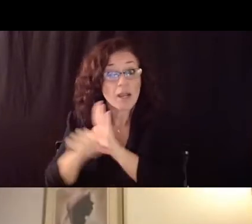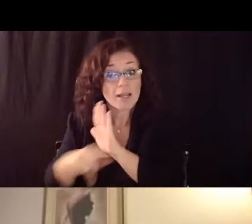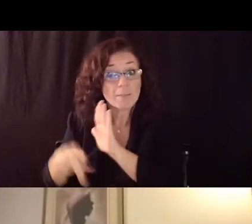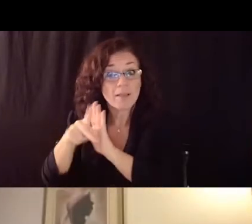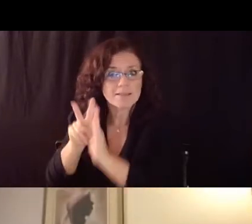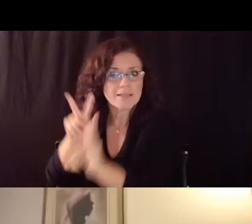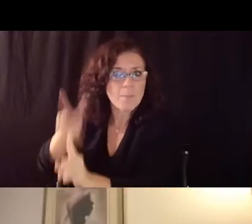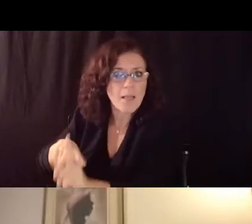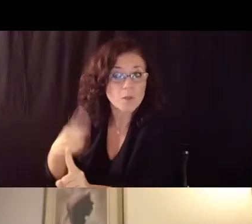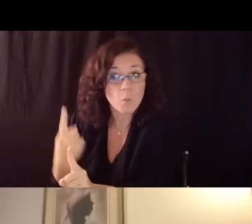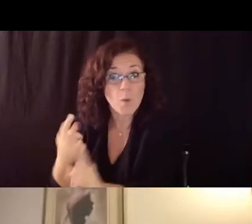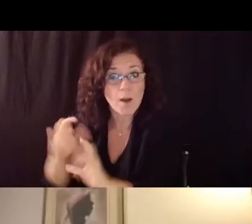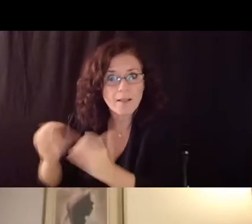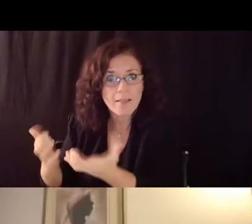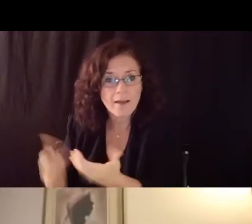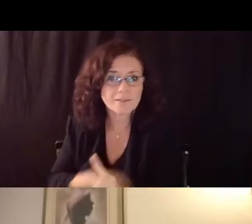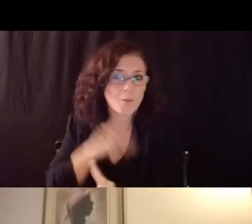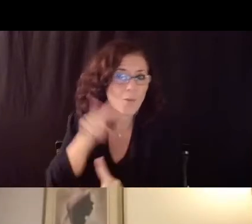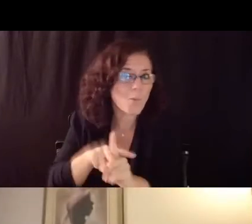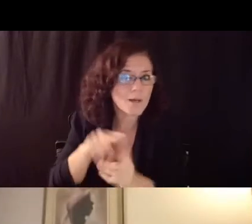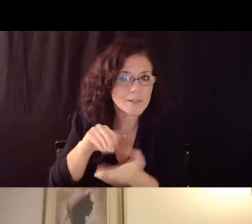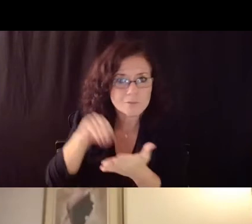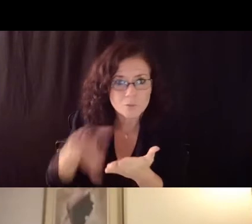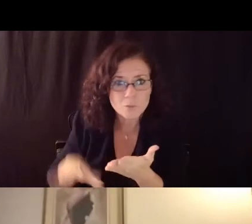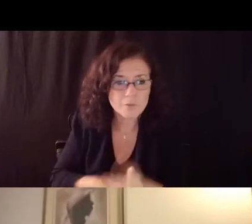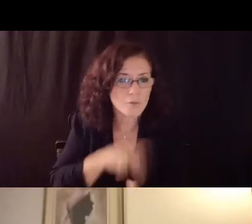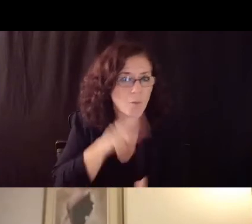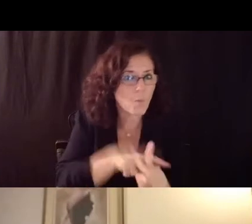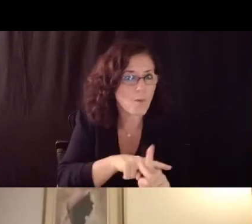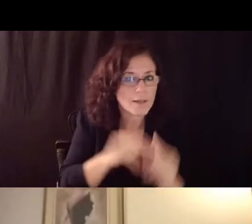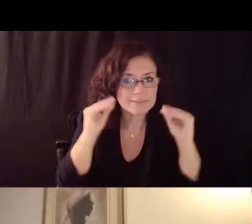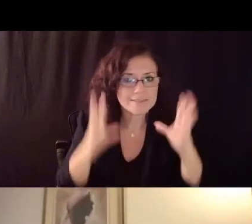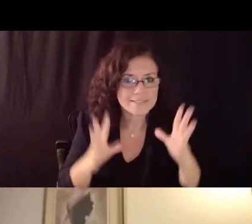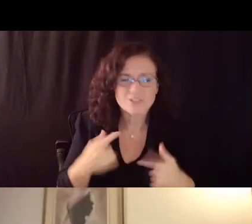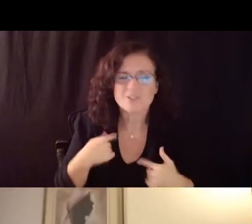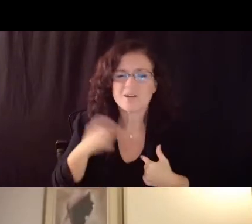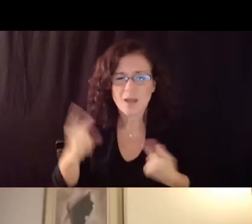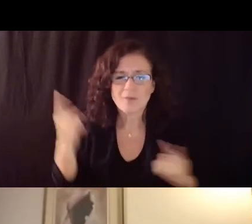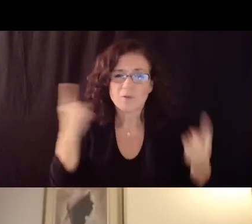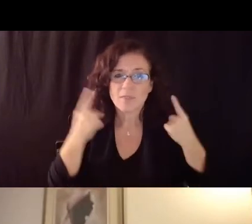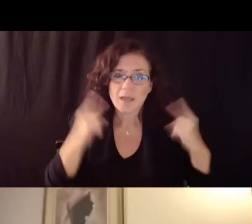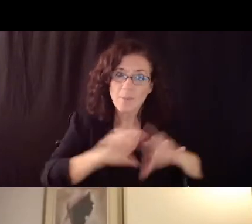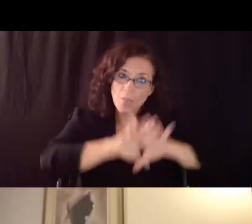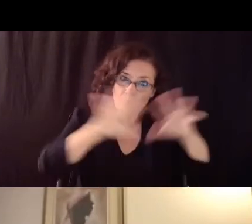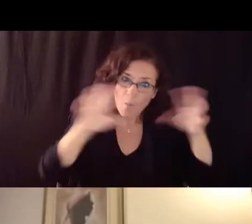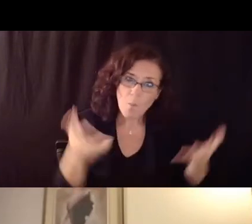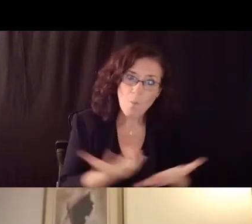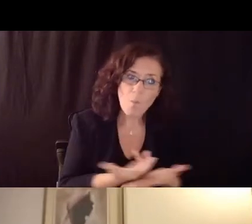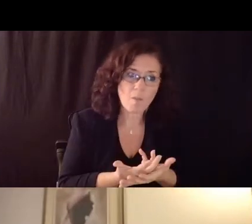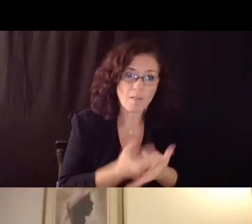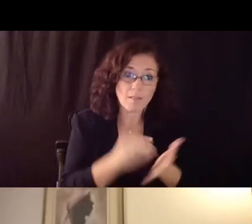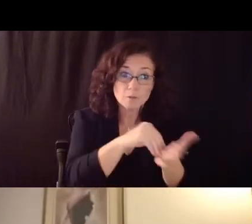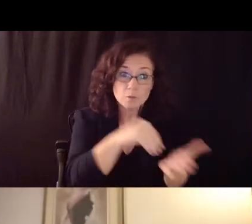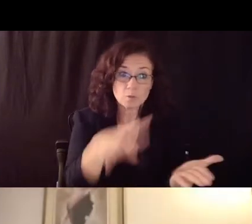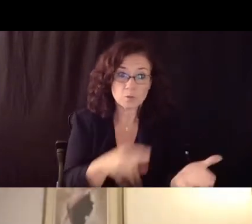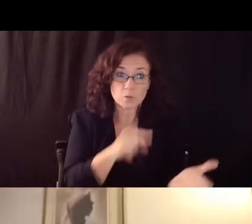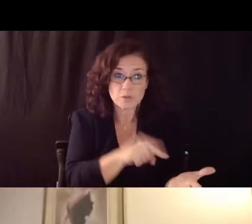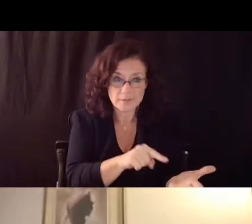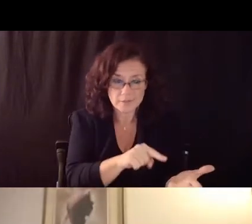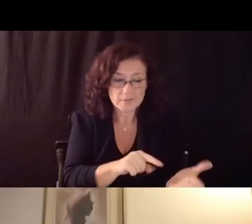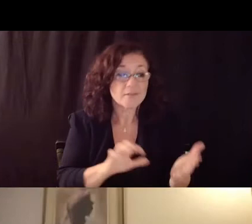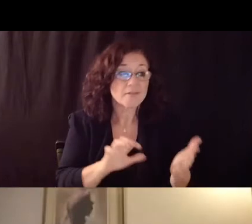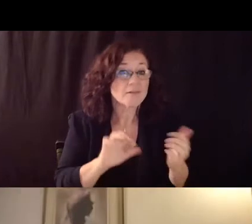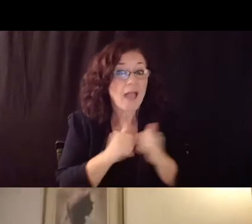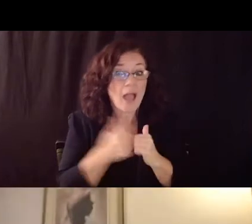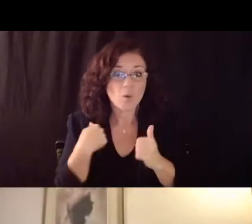it's at the whole view of the whole child and how does the whole system provide tier one tier two and